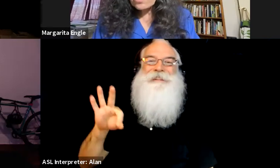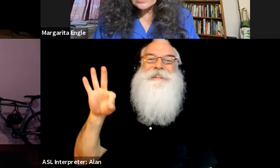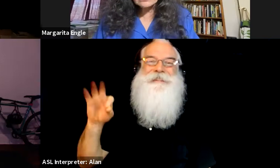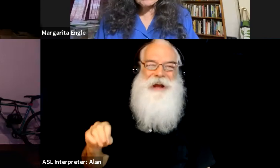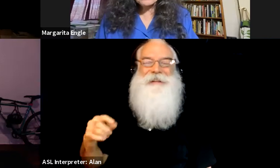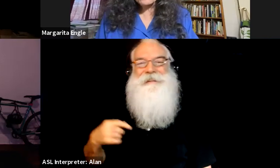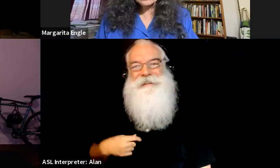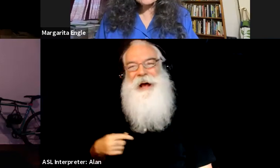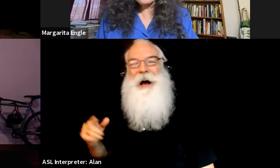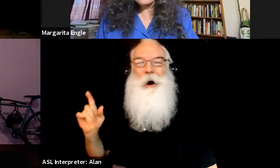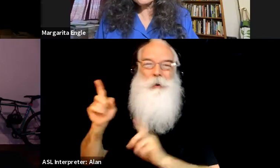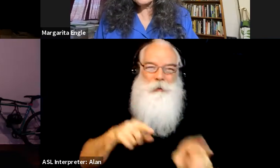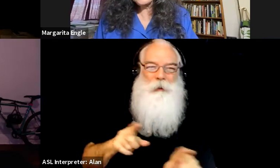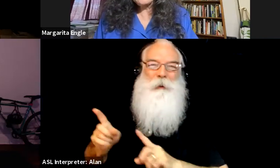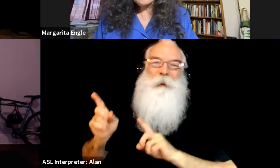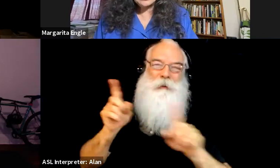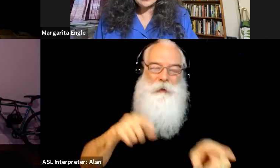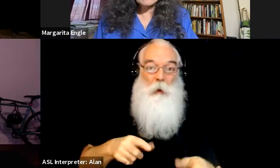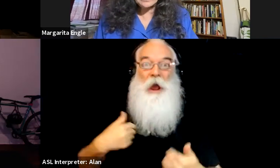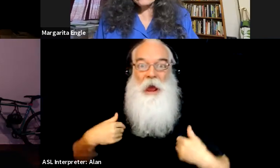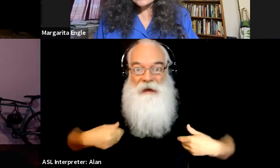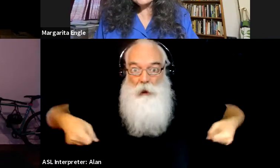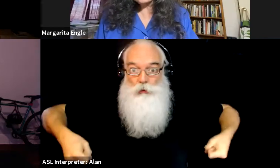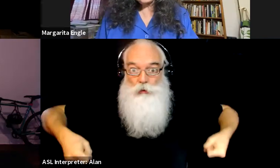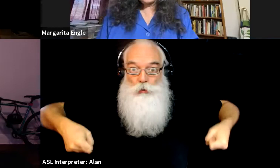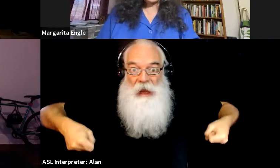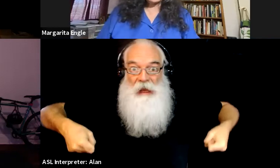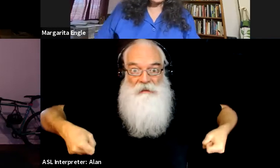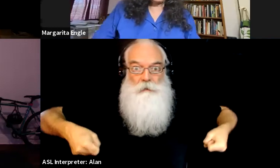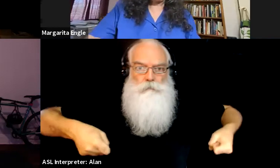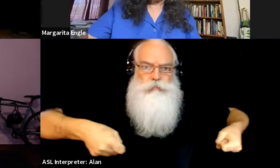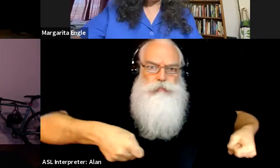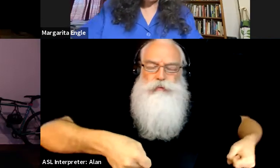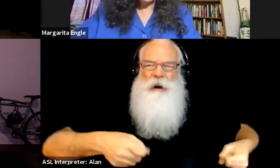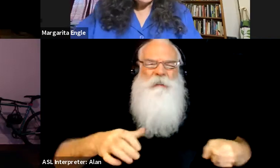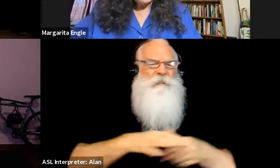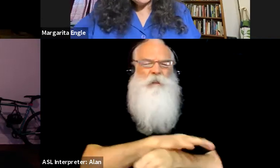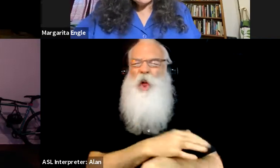of food because the people were so hungry and vitamins and, um,